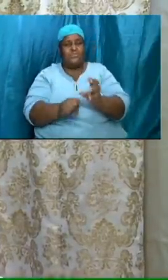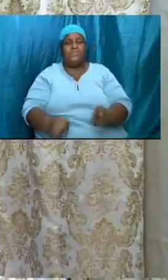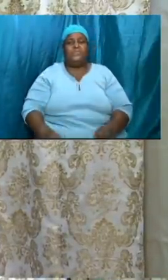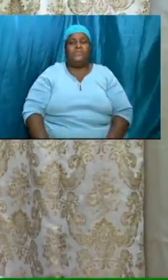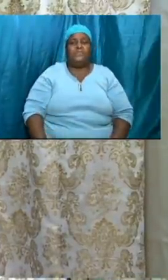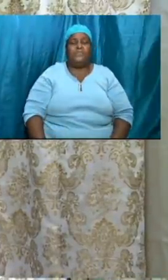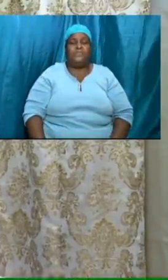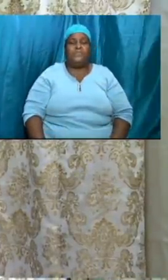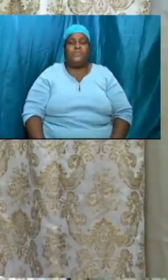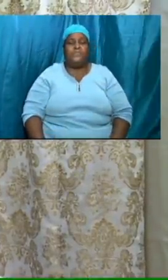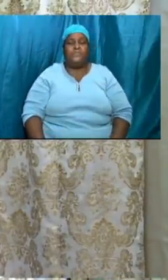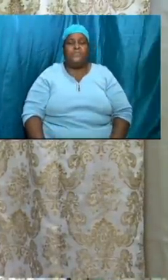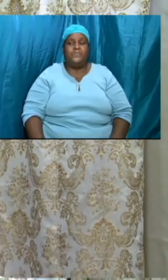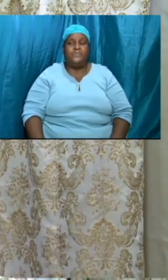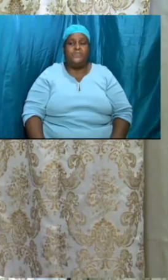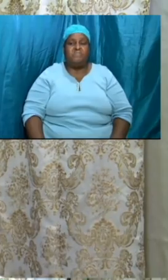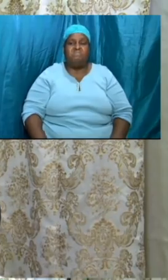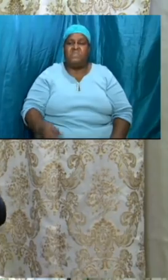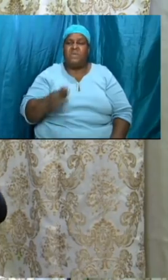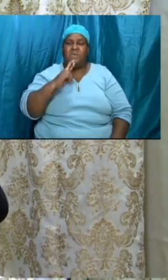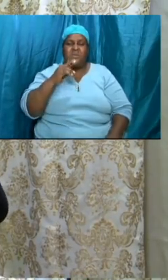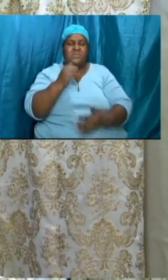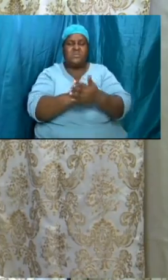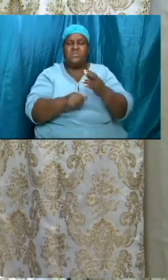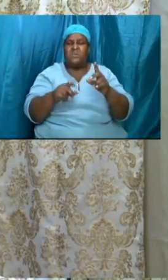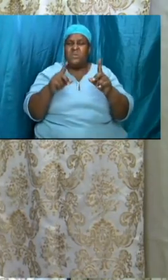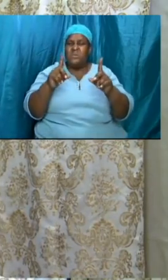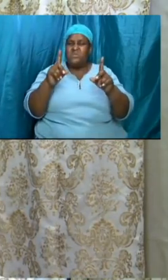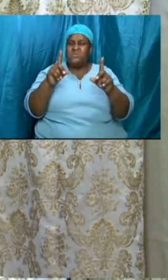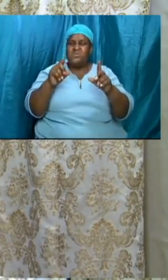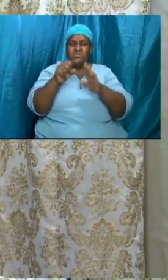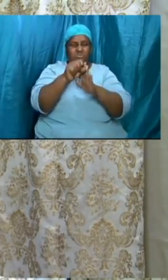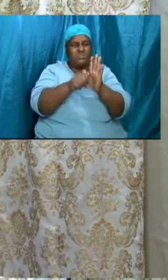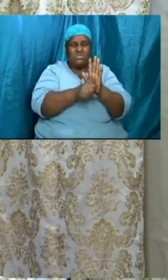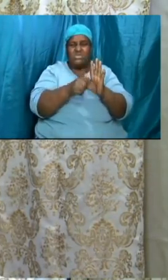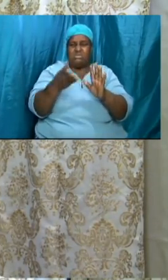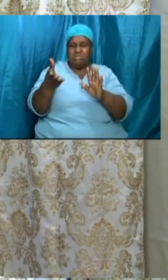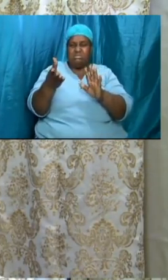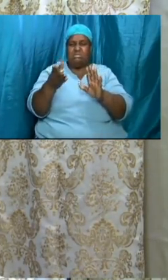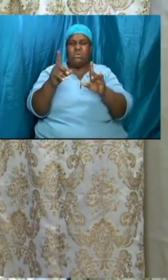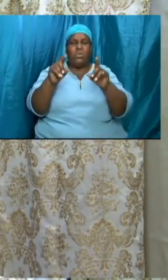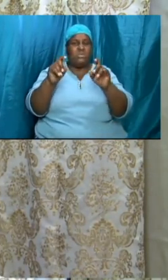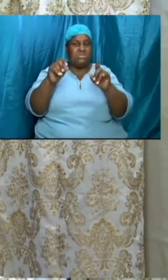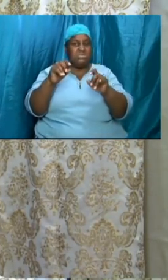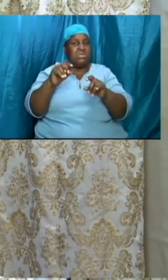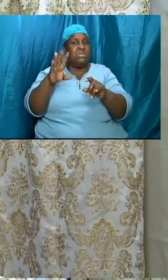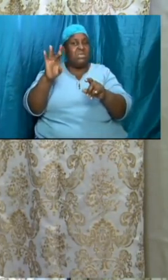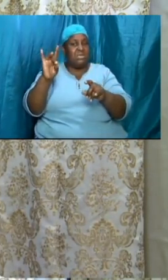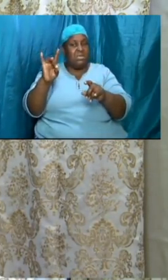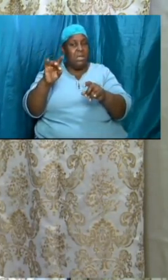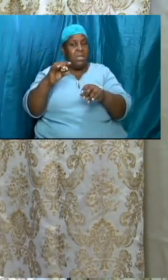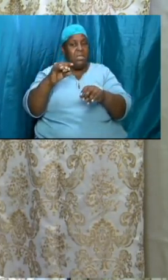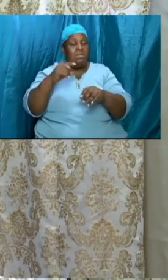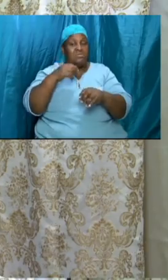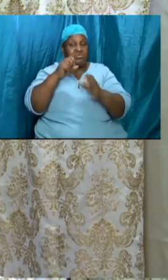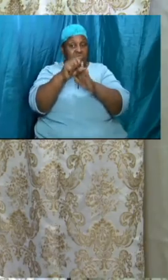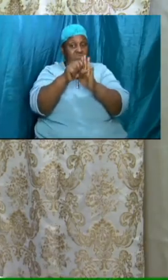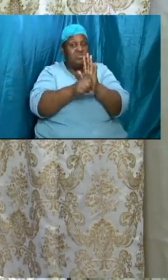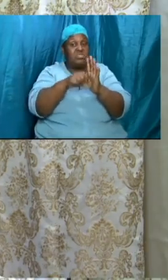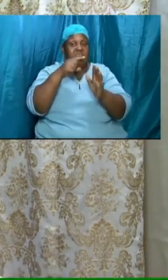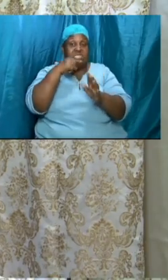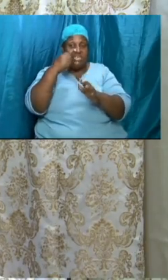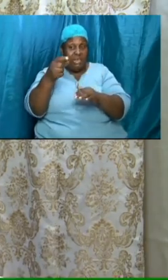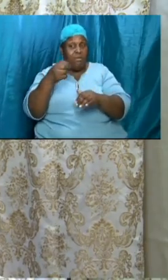there are some scriptures there that tell us that makes it clear to us yes